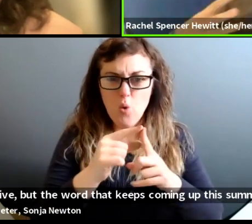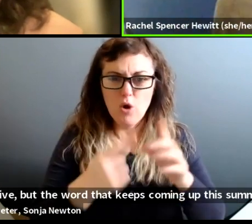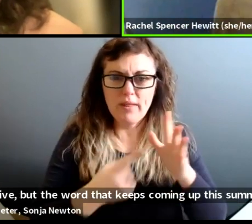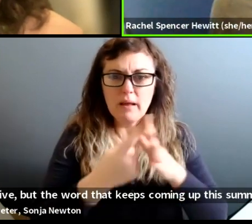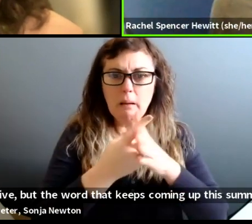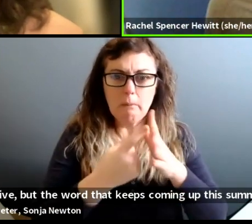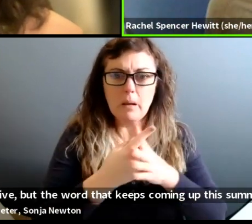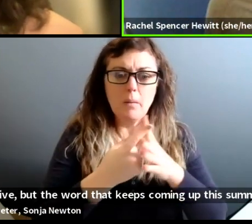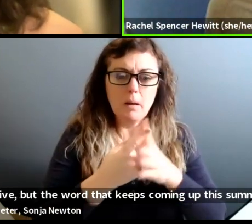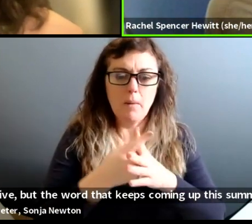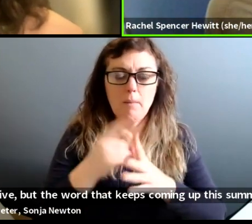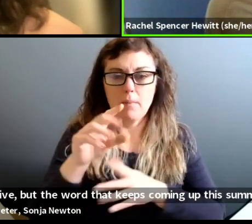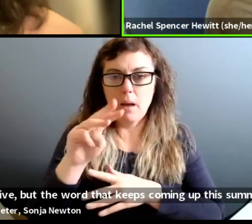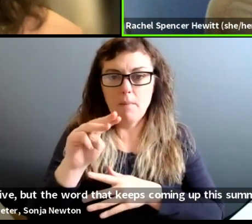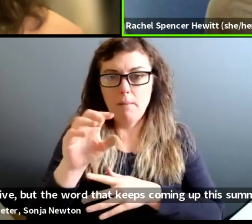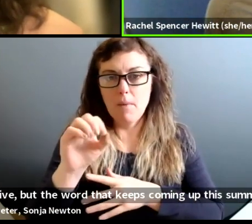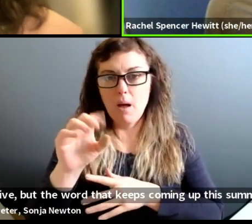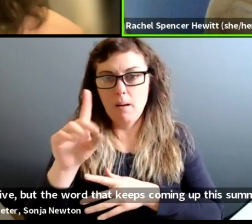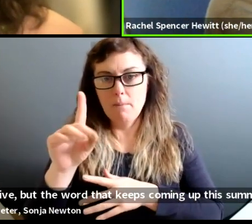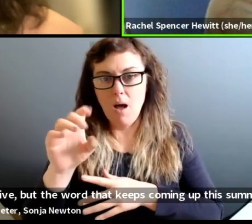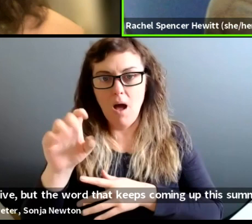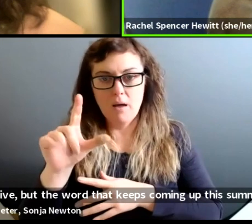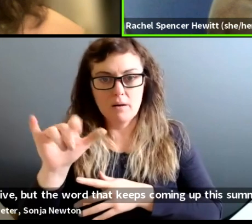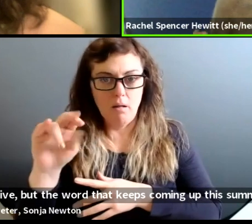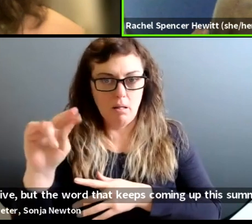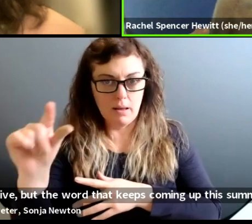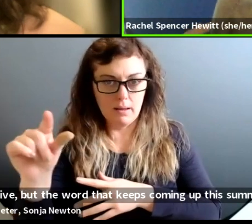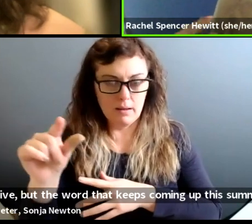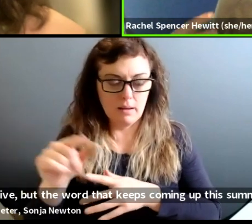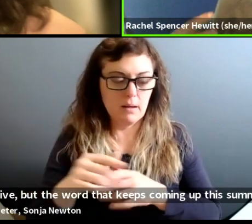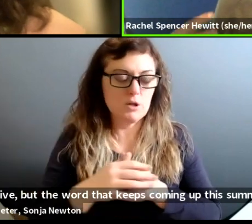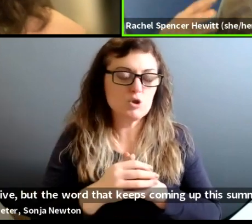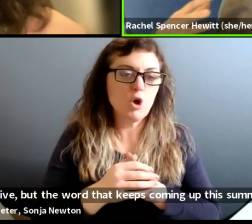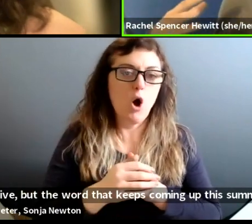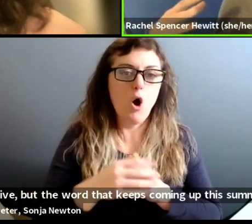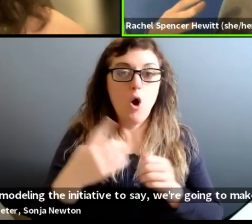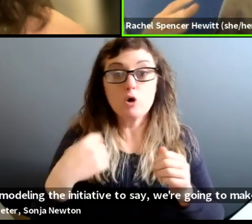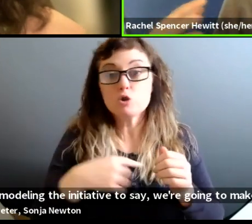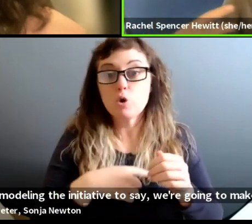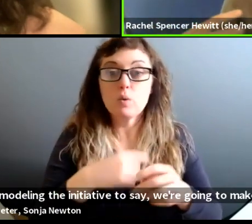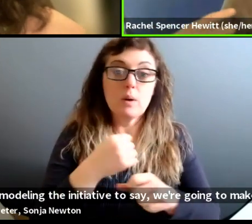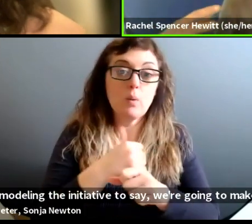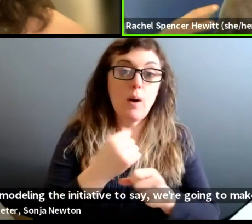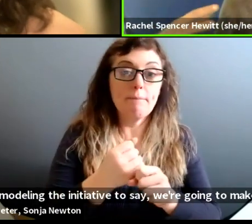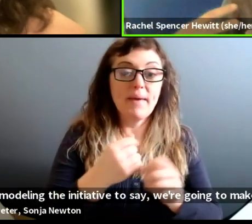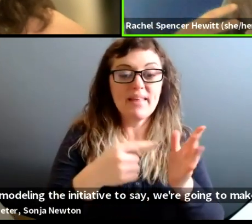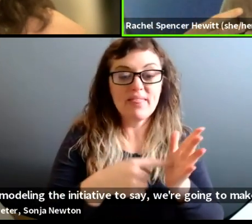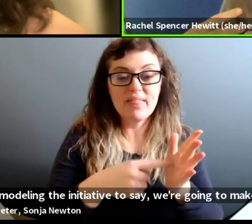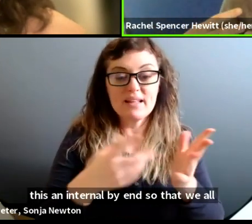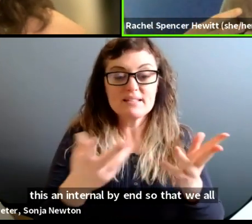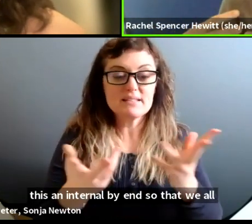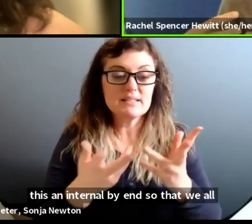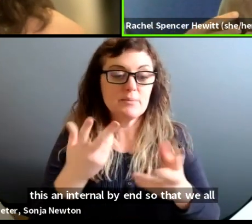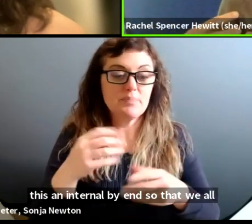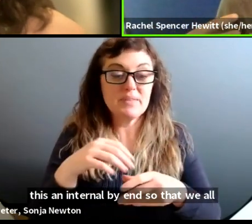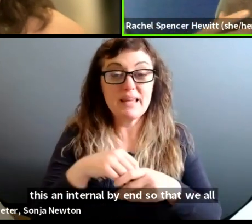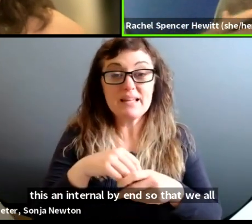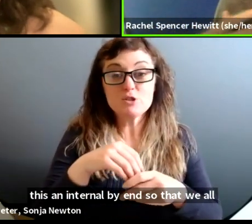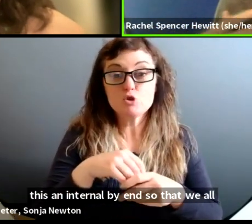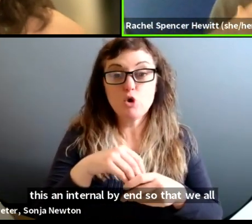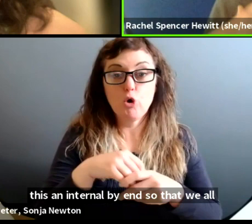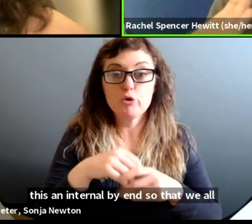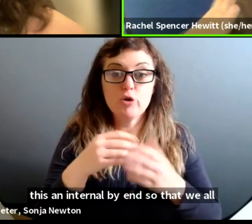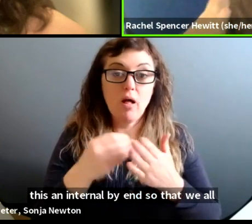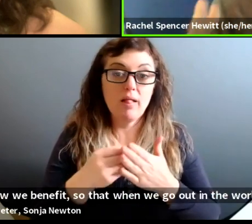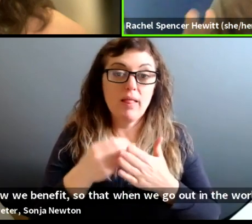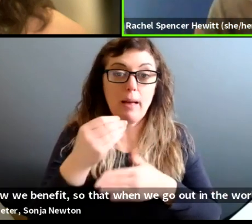modeling the initiative, um, to say, uh, we're going to make this an internal buy-in so that we all see how we benefit so that when we